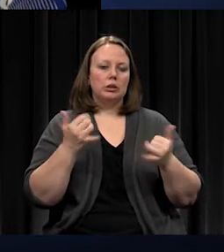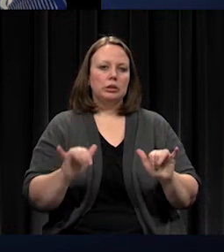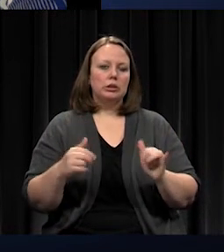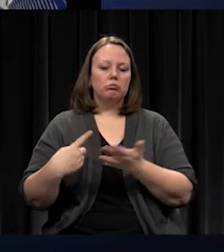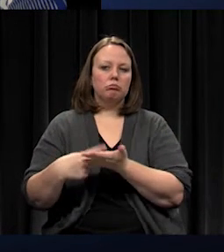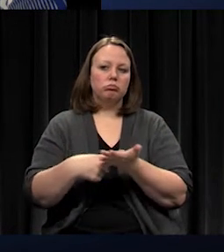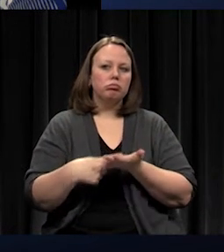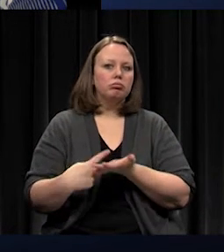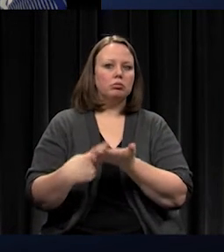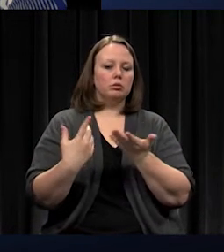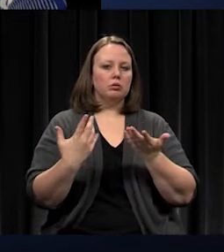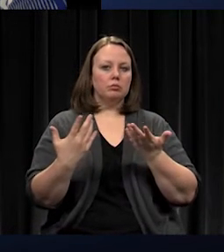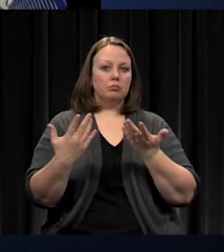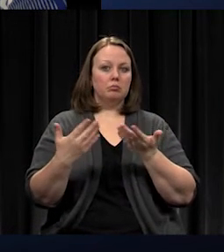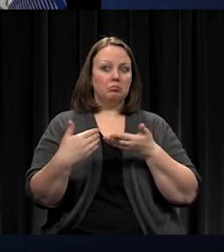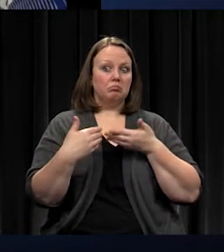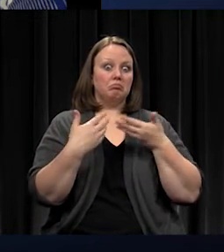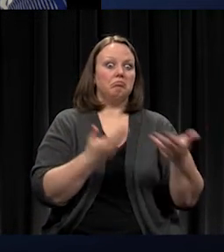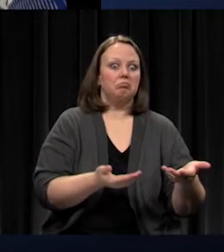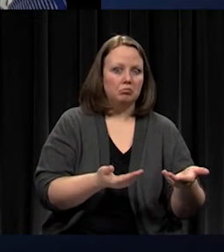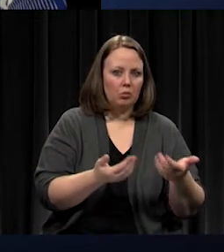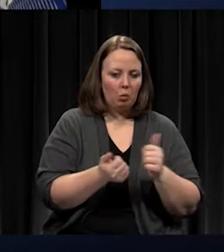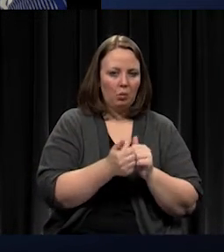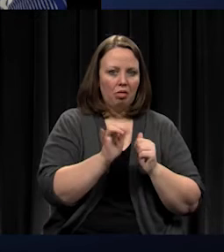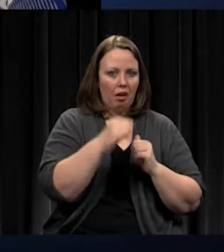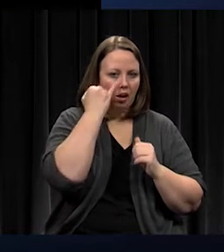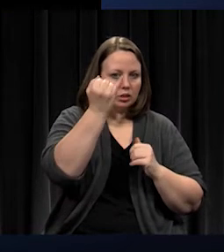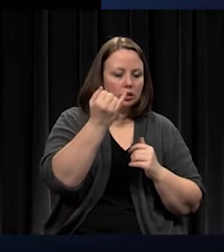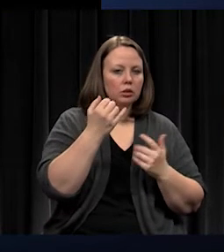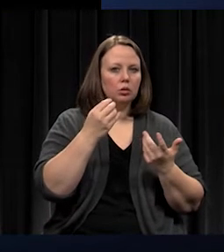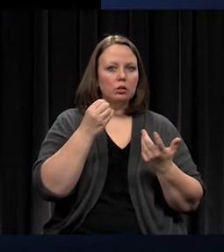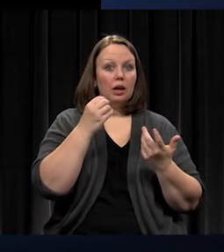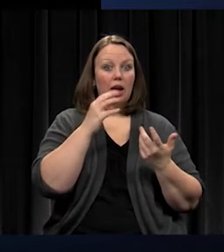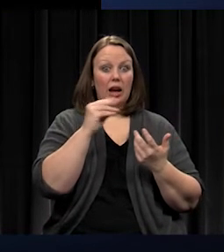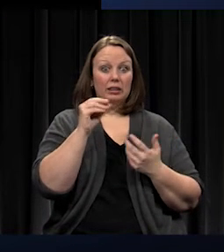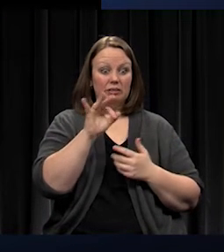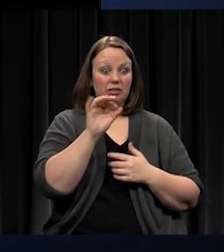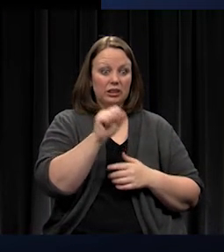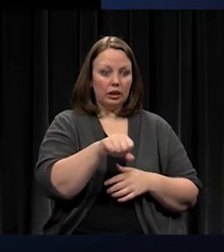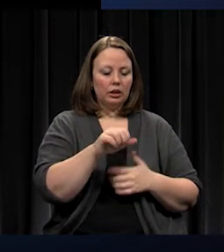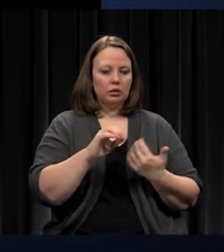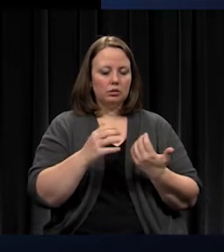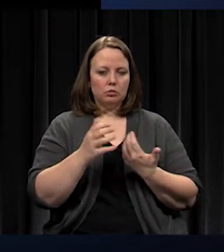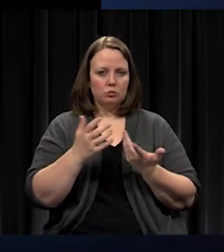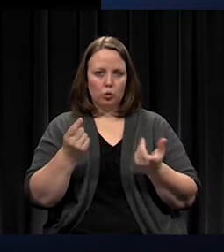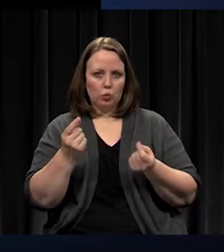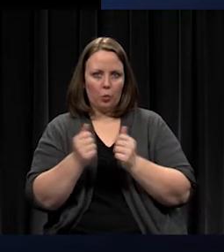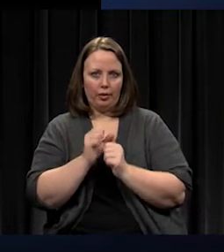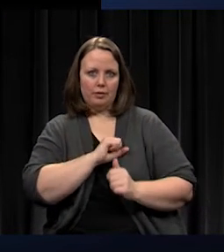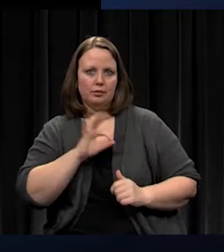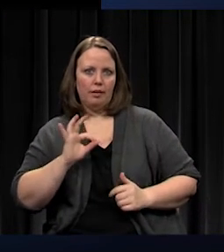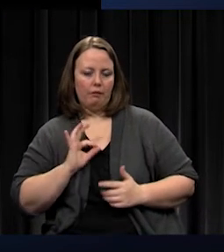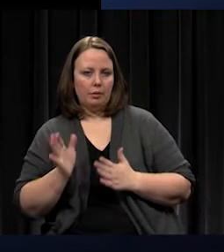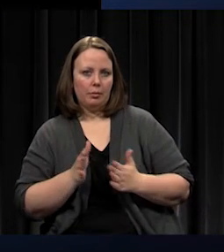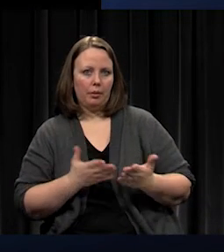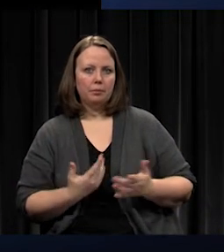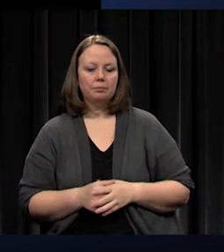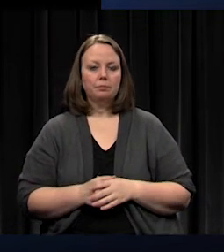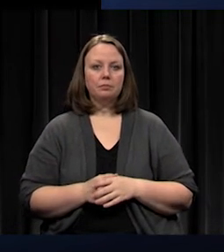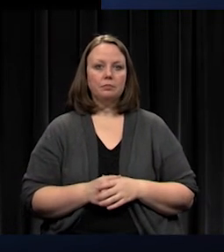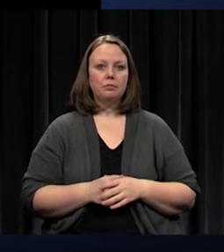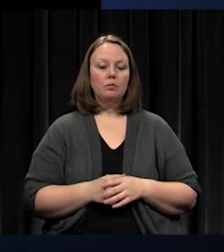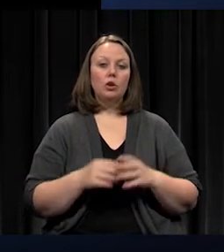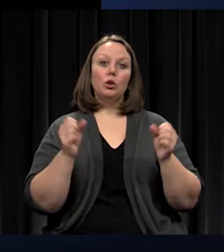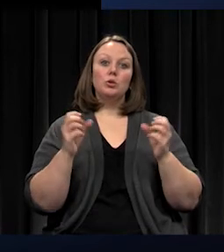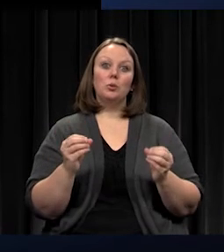do we move forward with that initiative? And if so, how do we come up with a staffing plan? We then turned our attention to that. We did all of that work without a